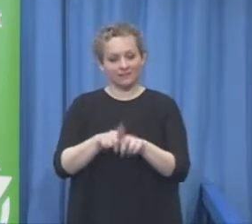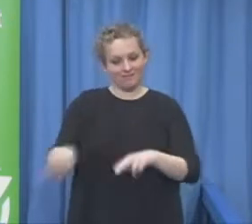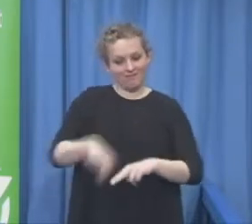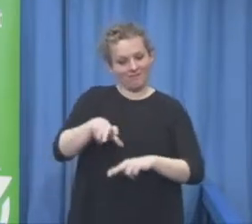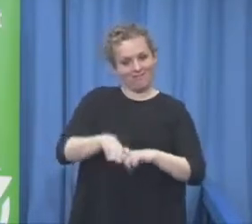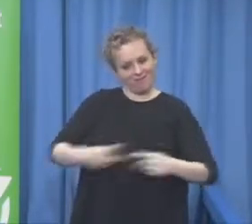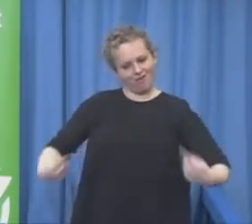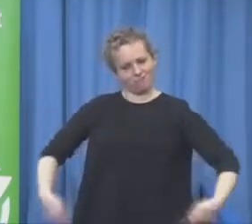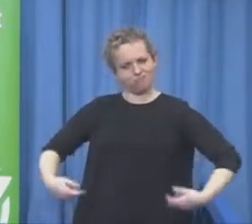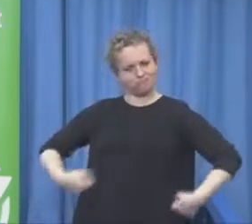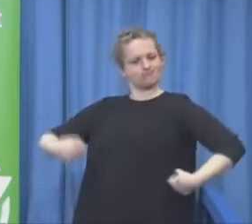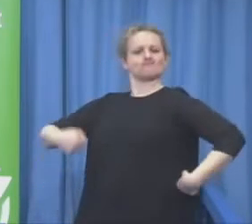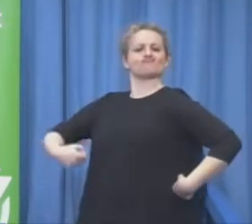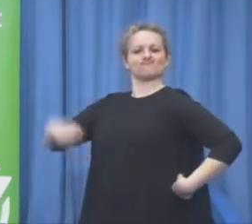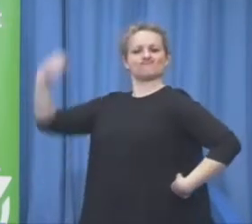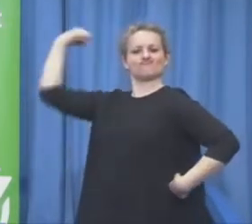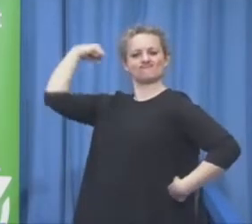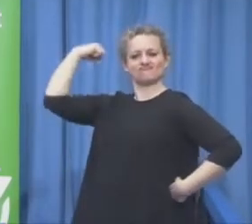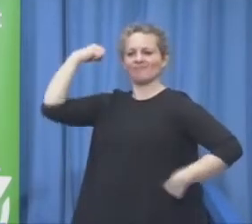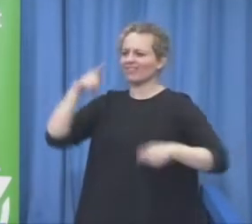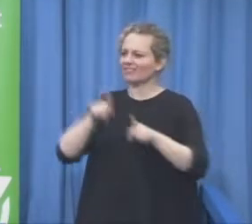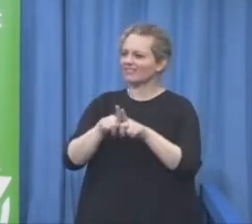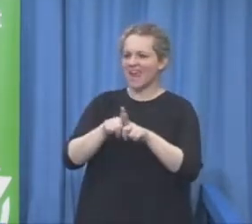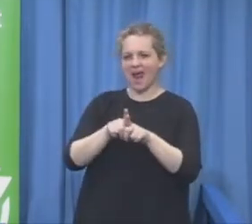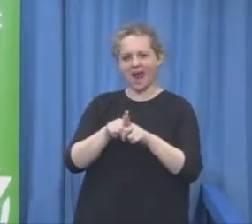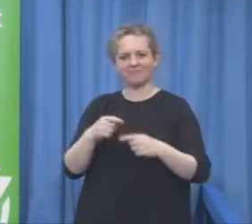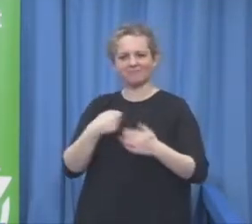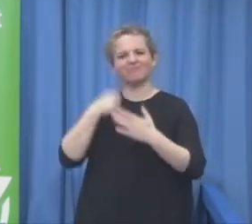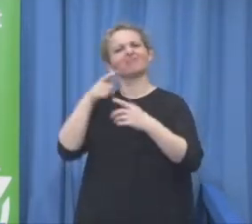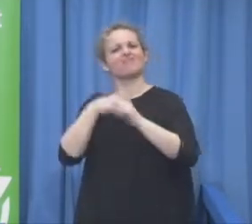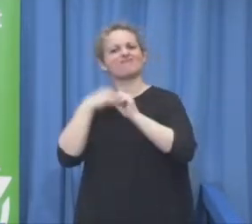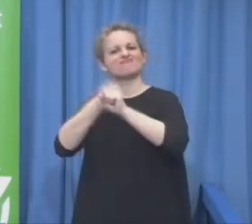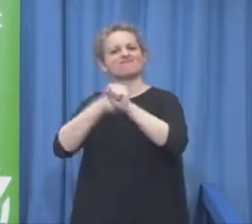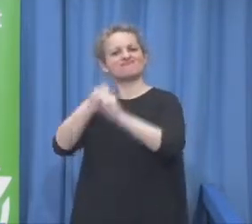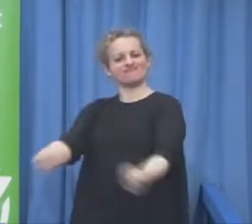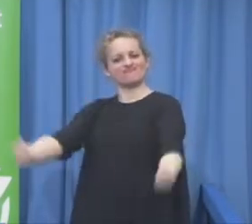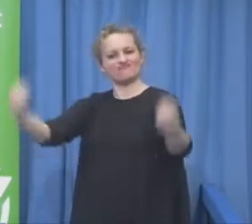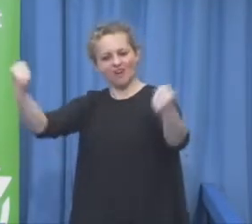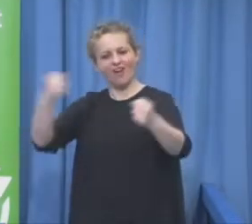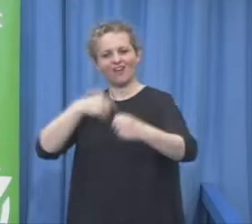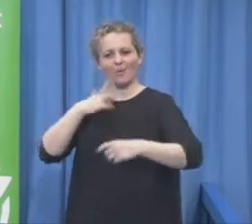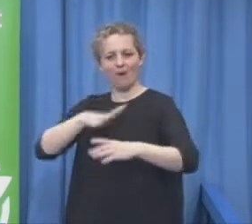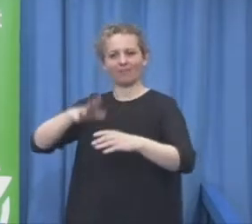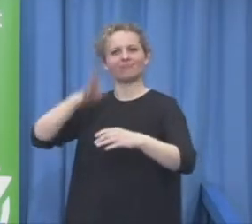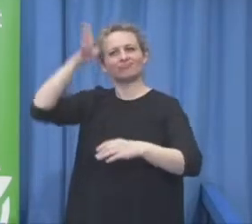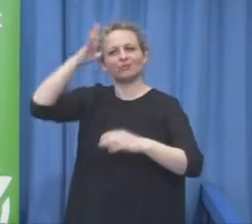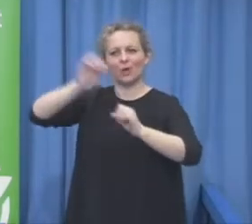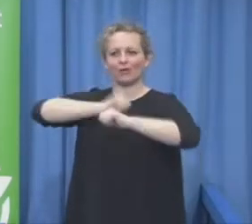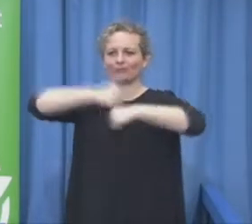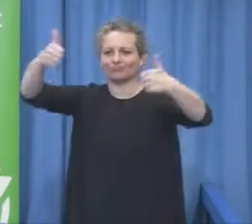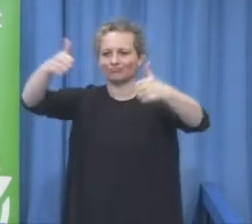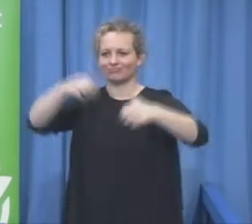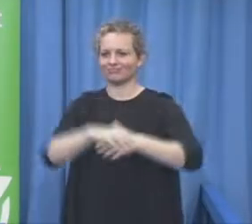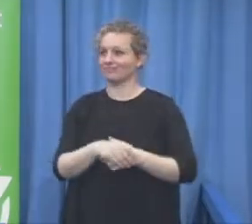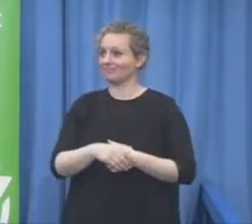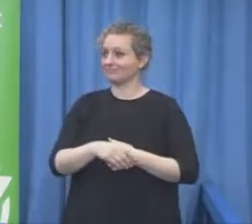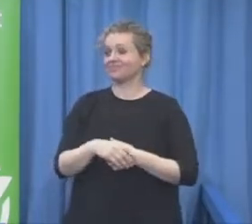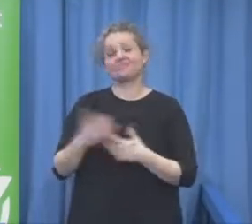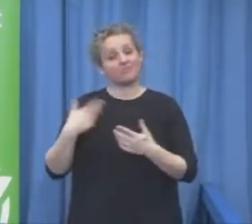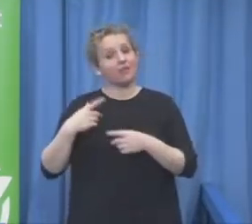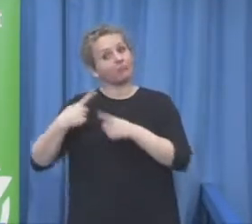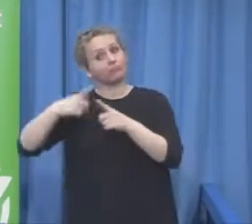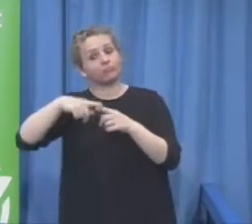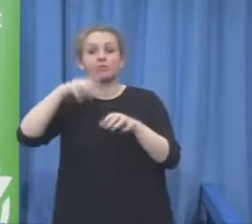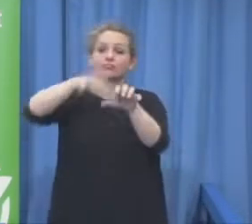the victims like that so we collaborate with them the mercedes collaborate with them he was engineer